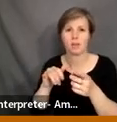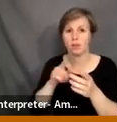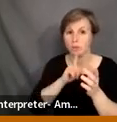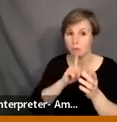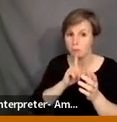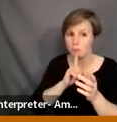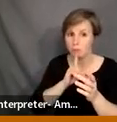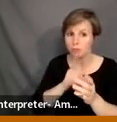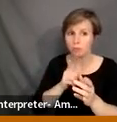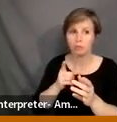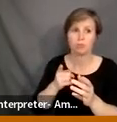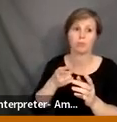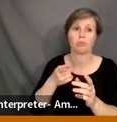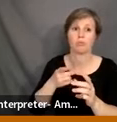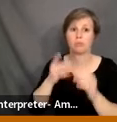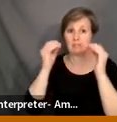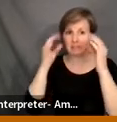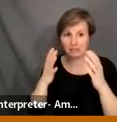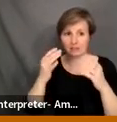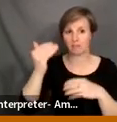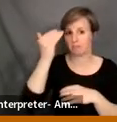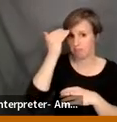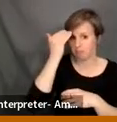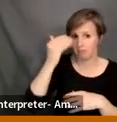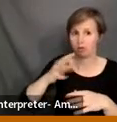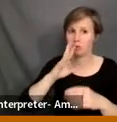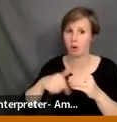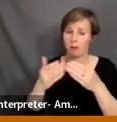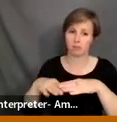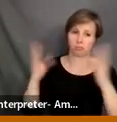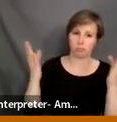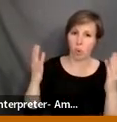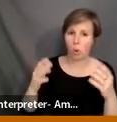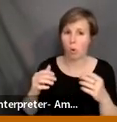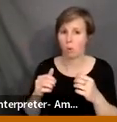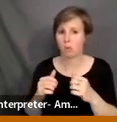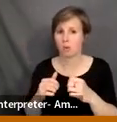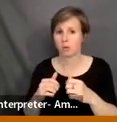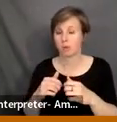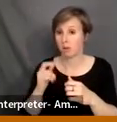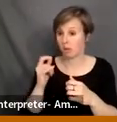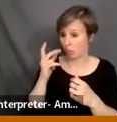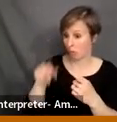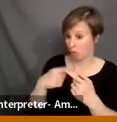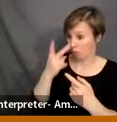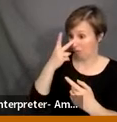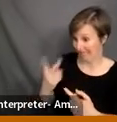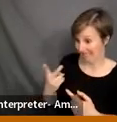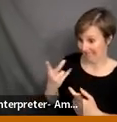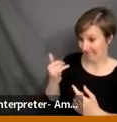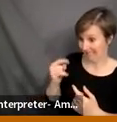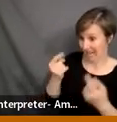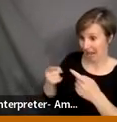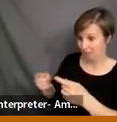acknowledging racism and white supremacy, talking about race openly with students, and when you see racism, do something.